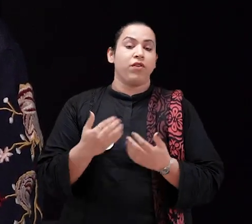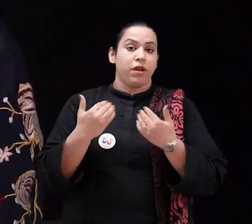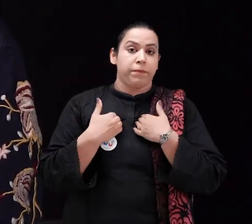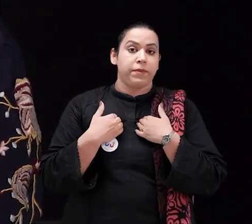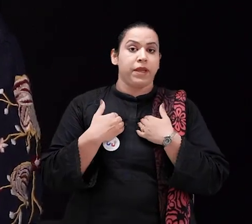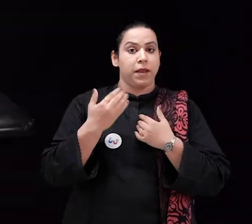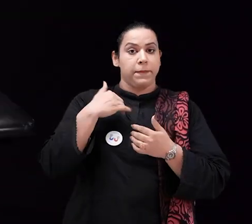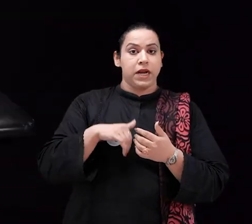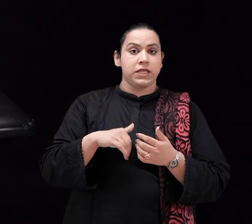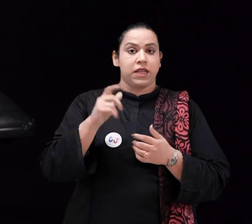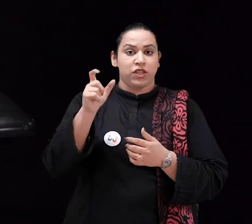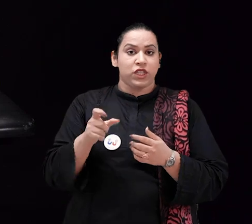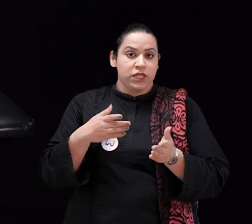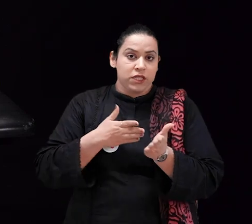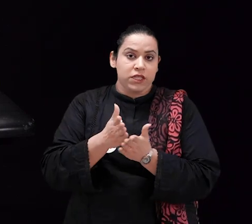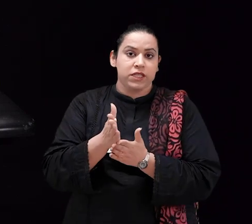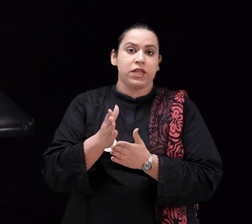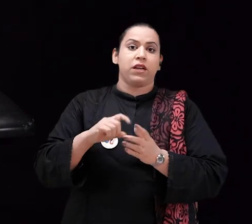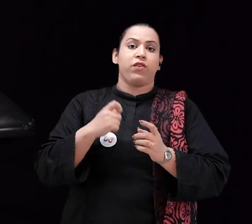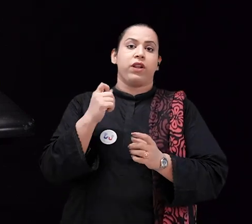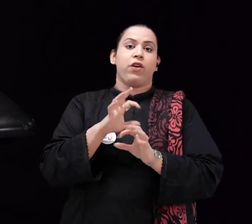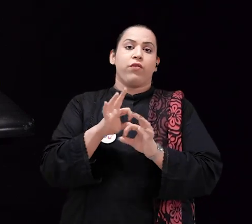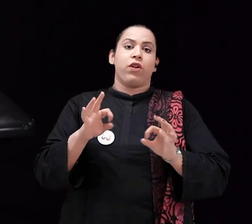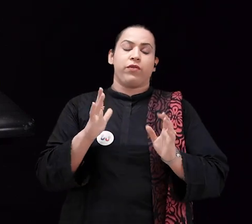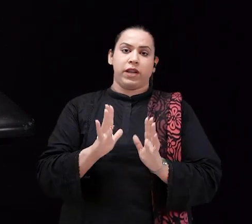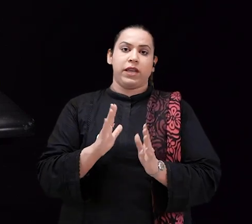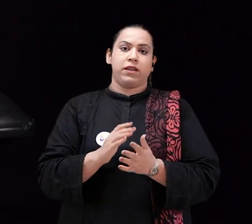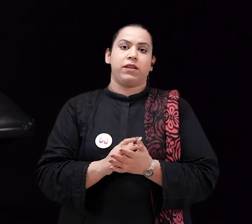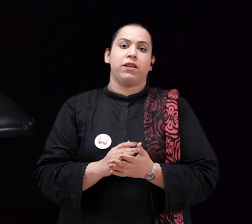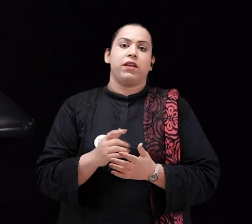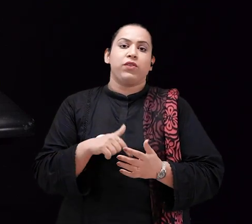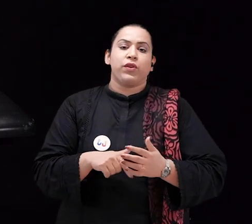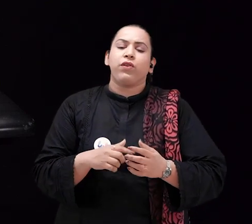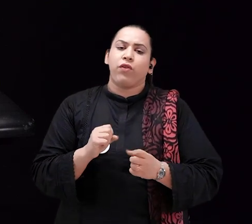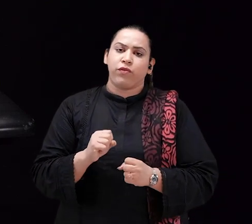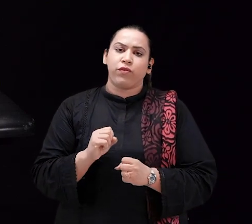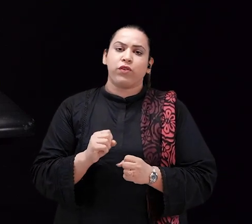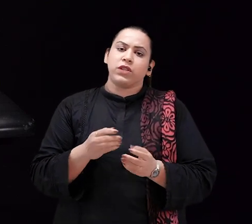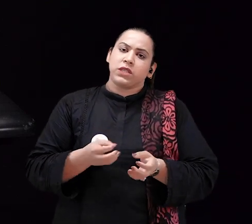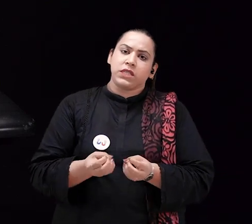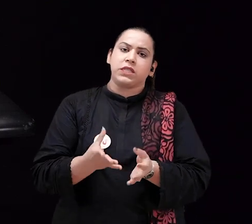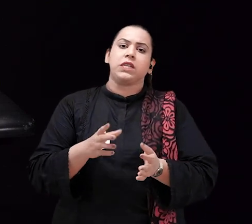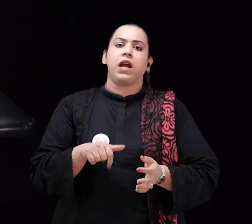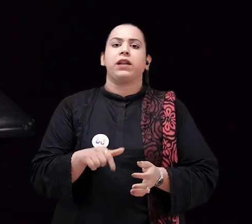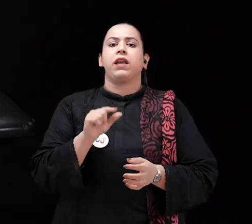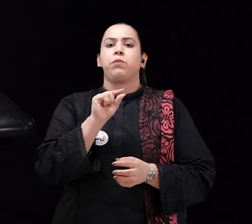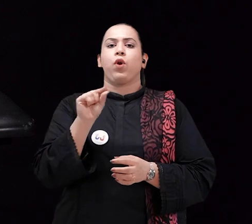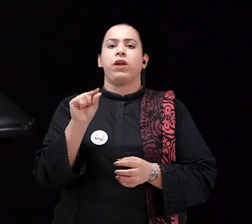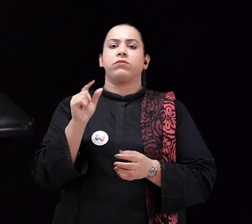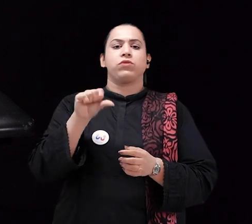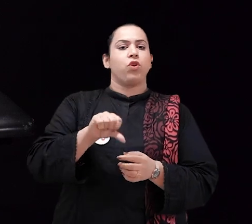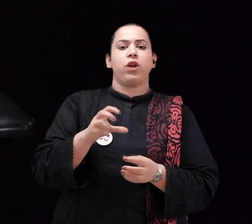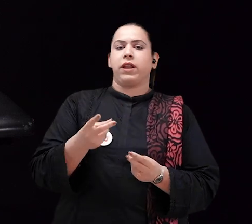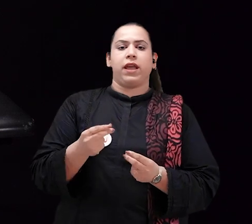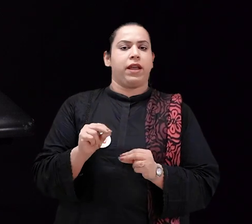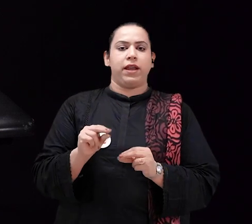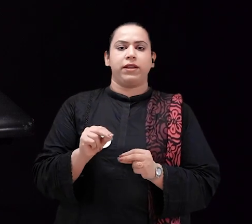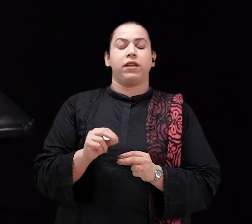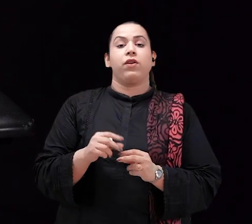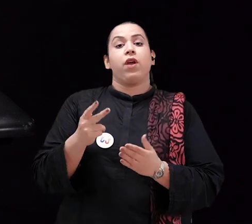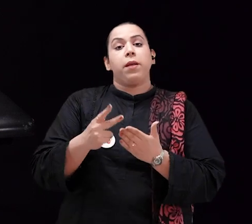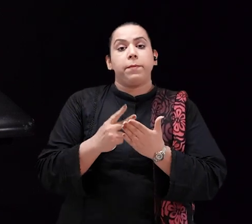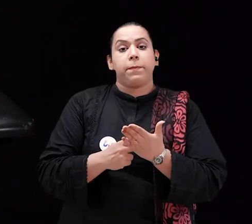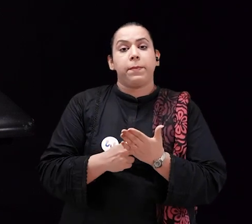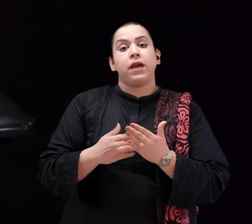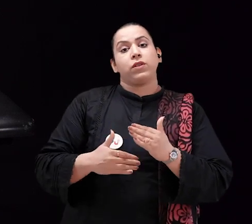disabilities. For me personally, it has been a journey and it has been very fulfilling. And of course, this is just the starting point. This is not the